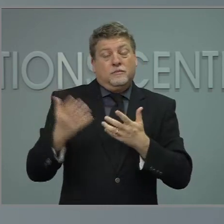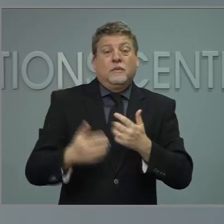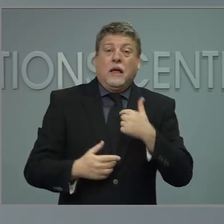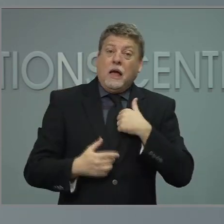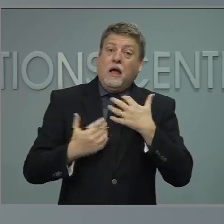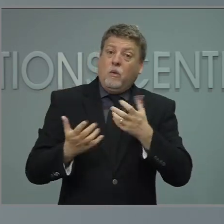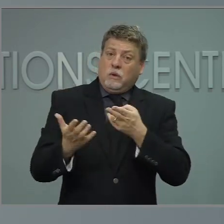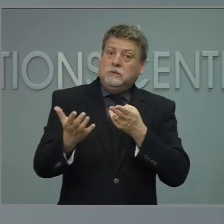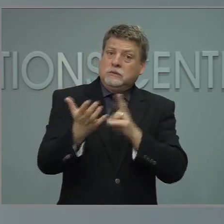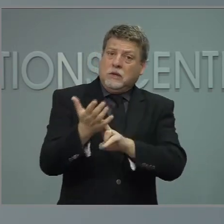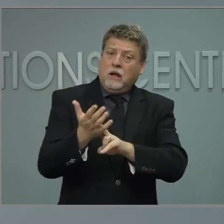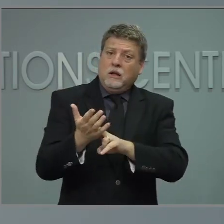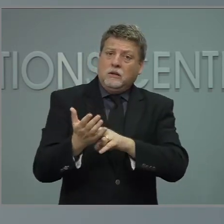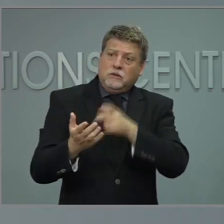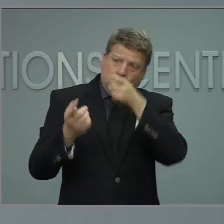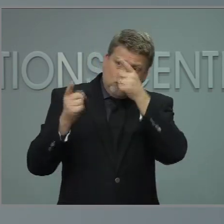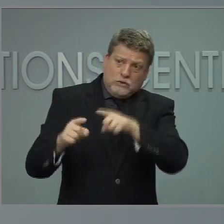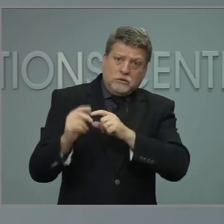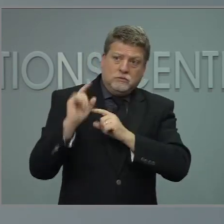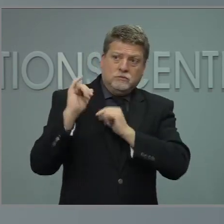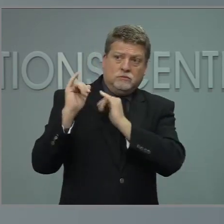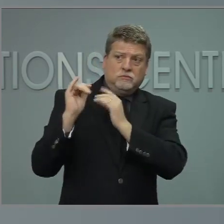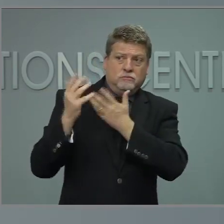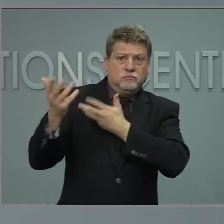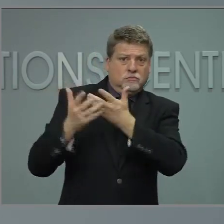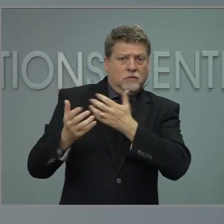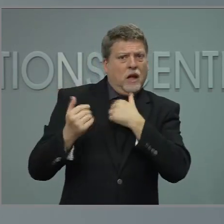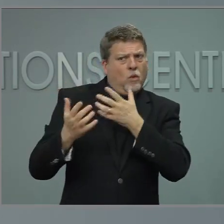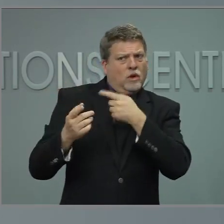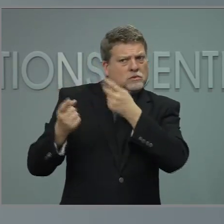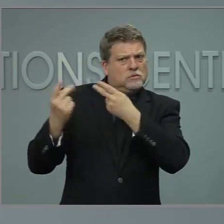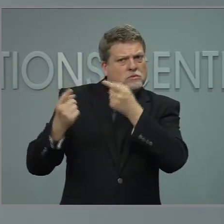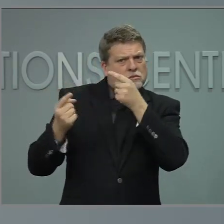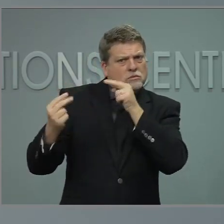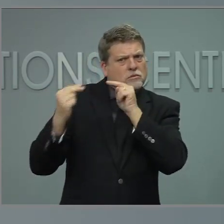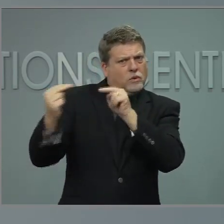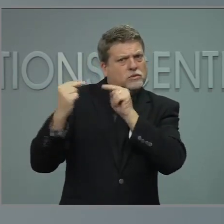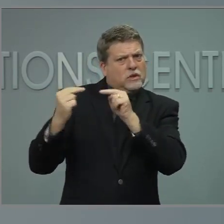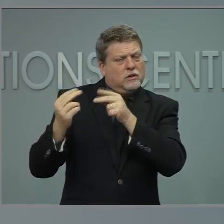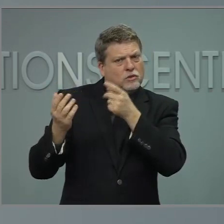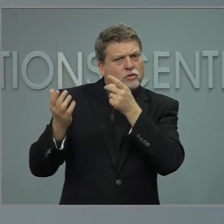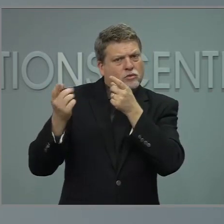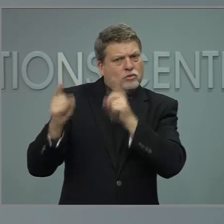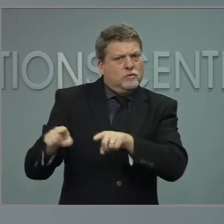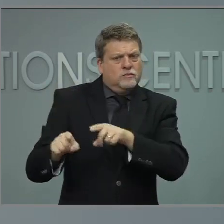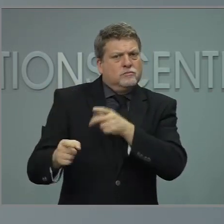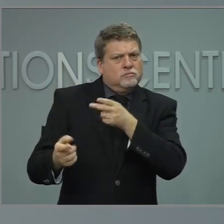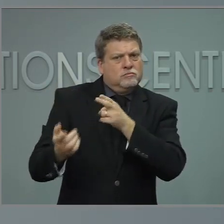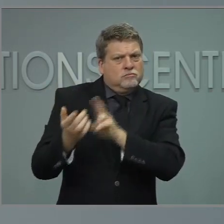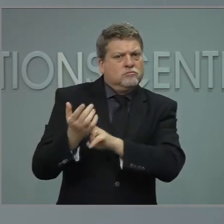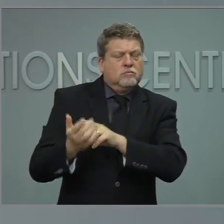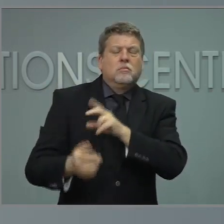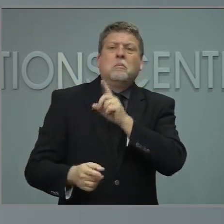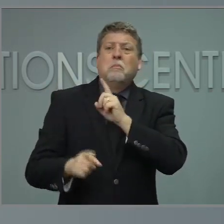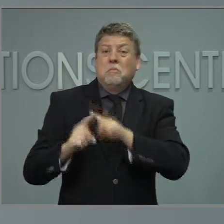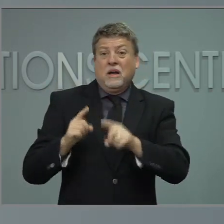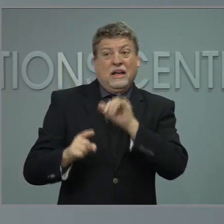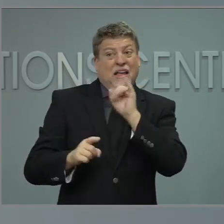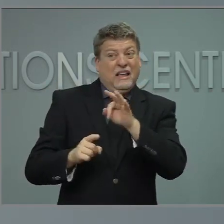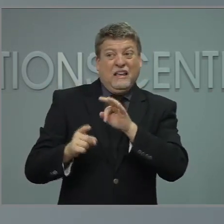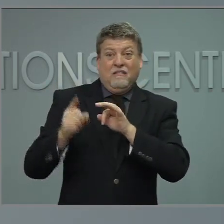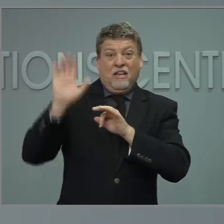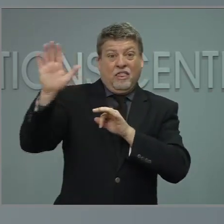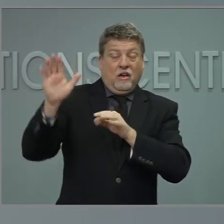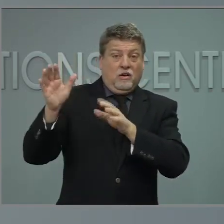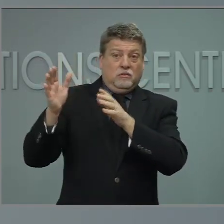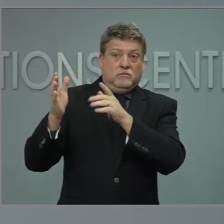I do know that if the budget is not right for North Carolina, I won't sign it and may veto it. But it's